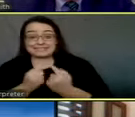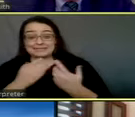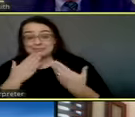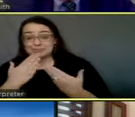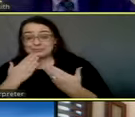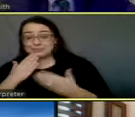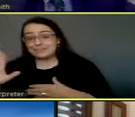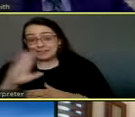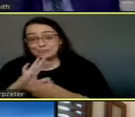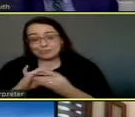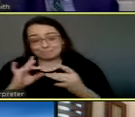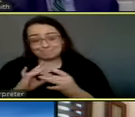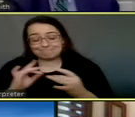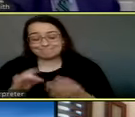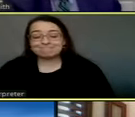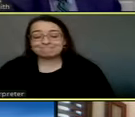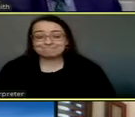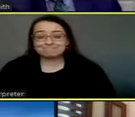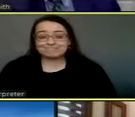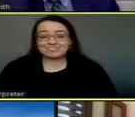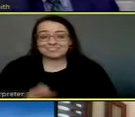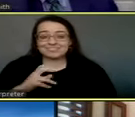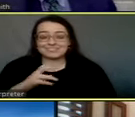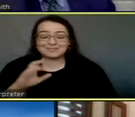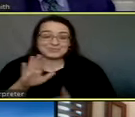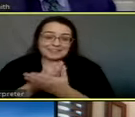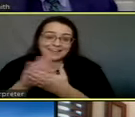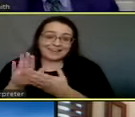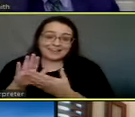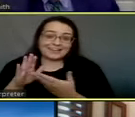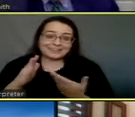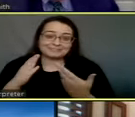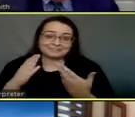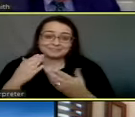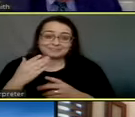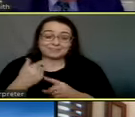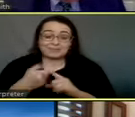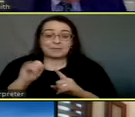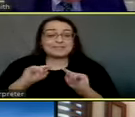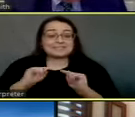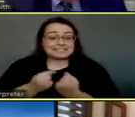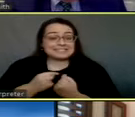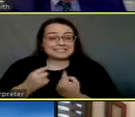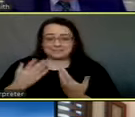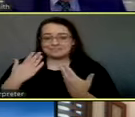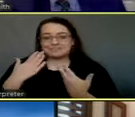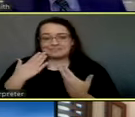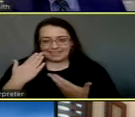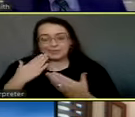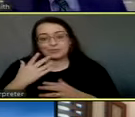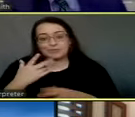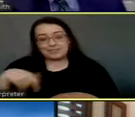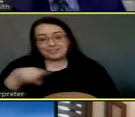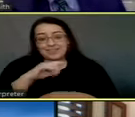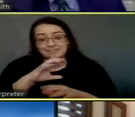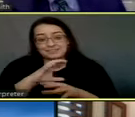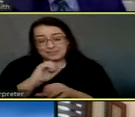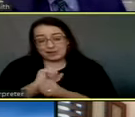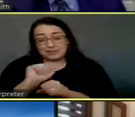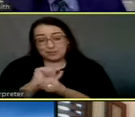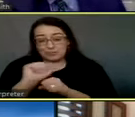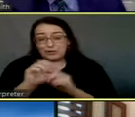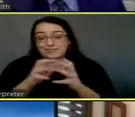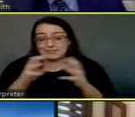to the public, sending the kind words, you know, on behalf of that team that's doing such great long and hard work. You know, thank you. We really